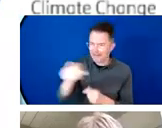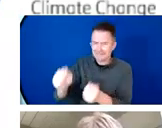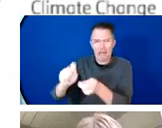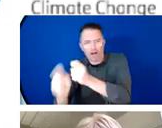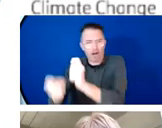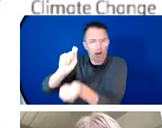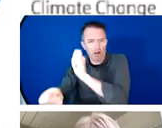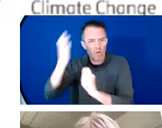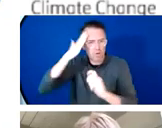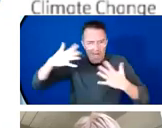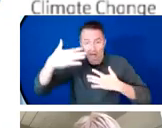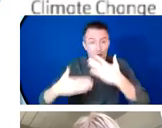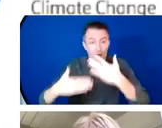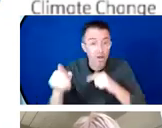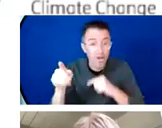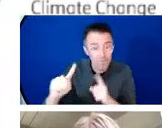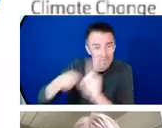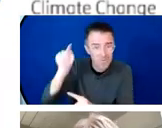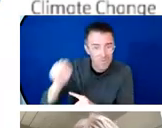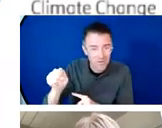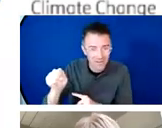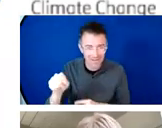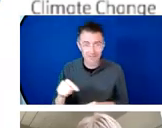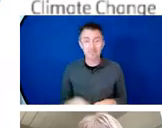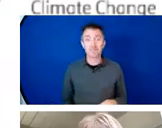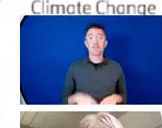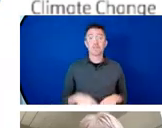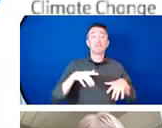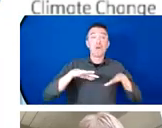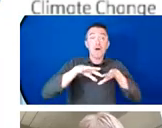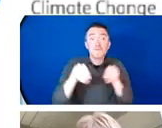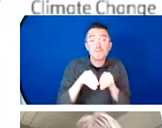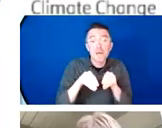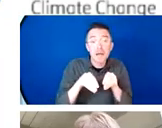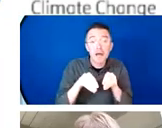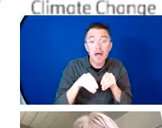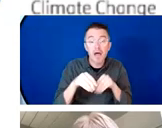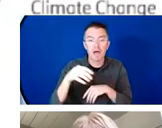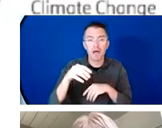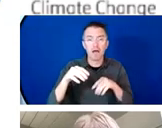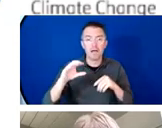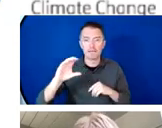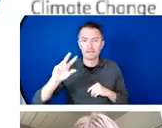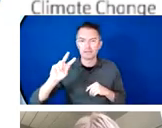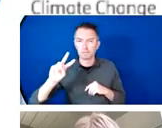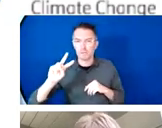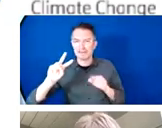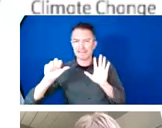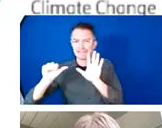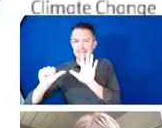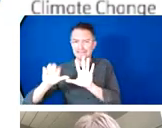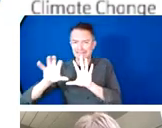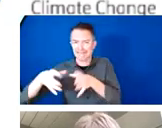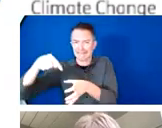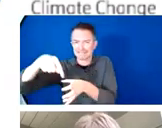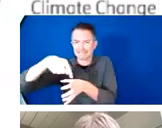We're working with partners to push for greater ambition when it comes to understanding and addressing vulnerability in health